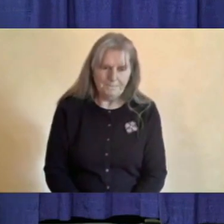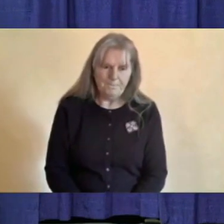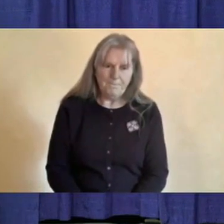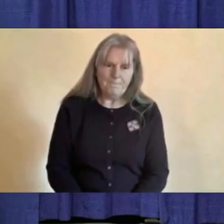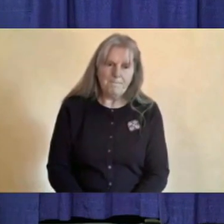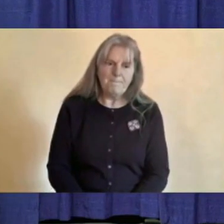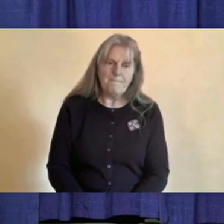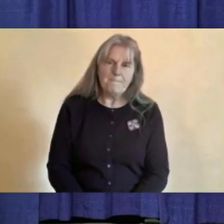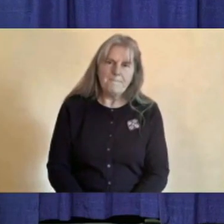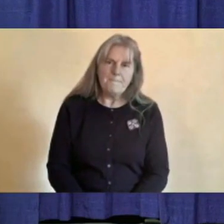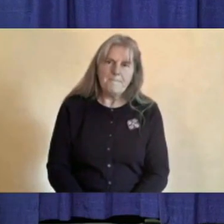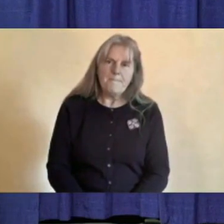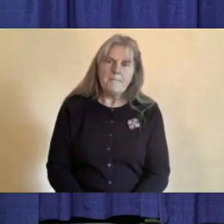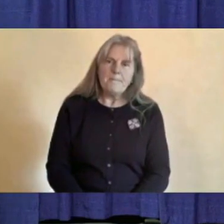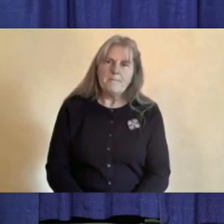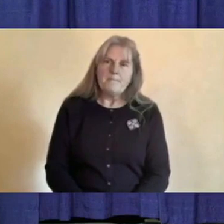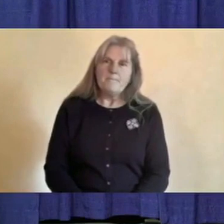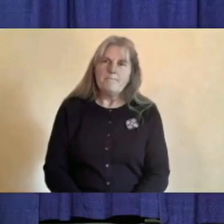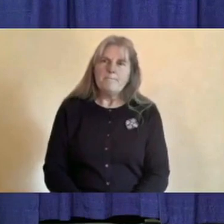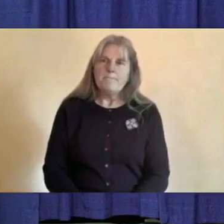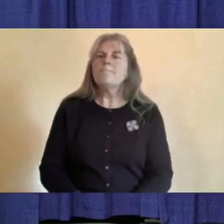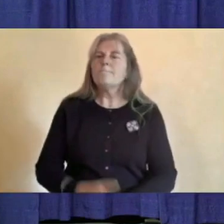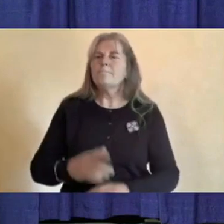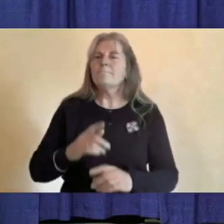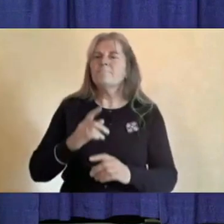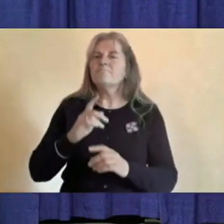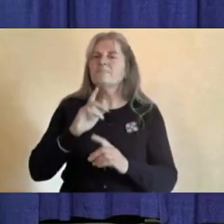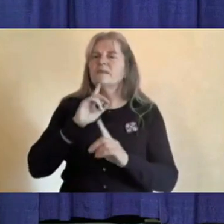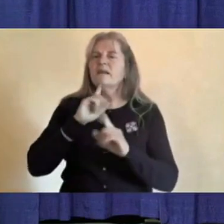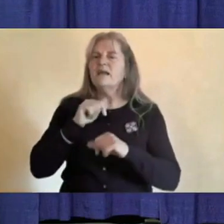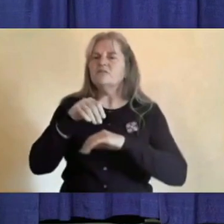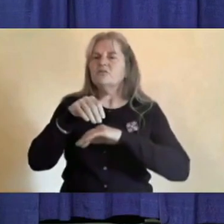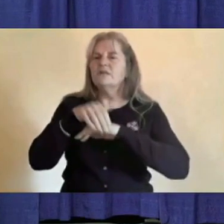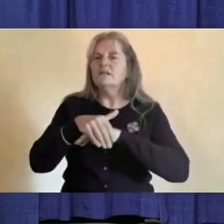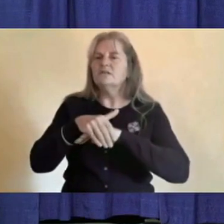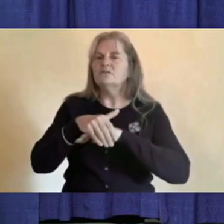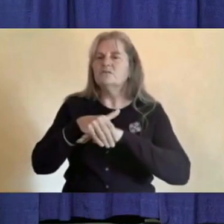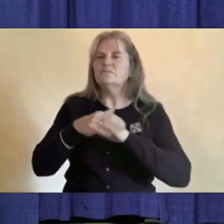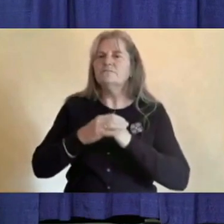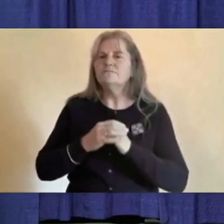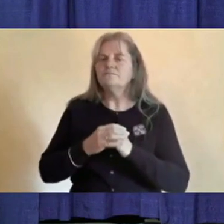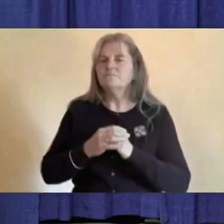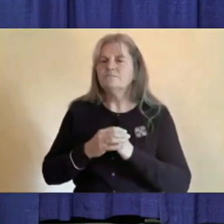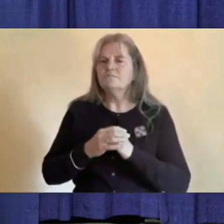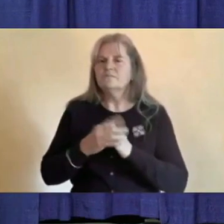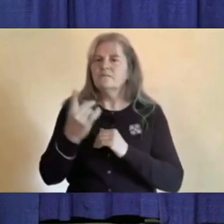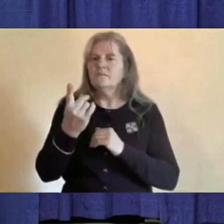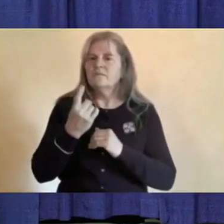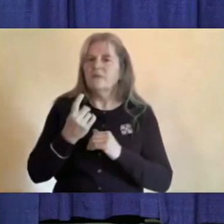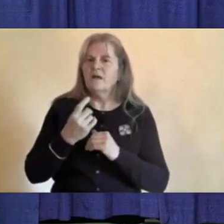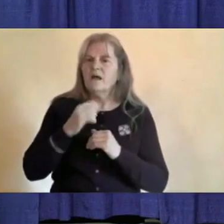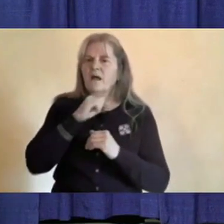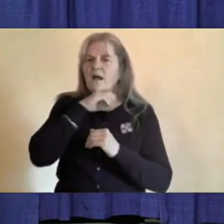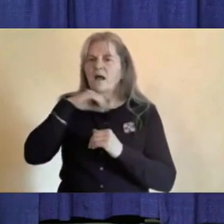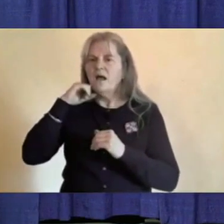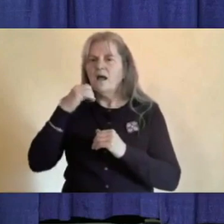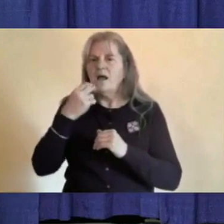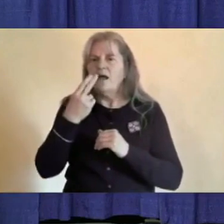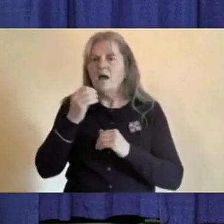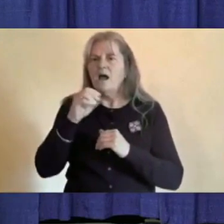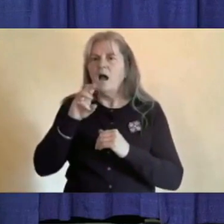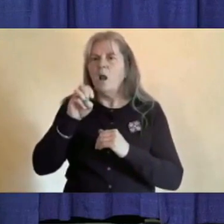de Halloween. I'll just repeat in English the question about Halloween. yes, we are working on some